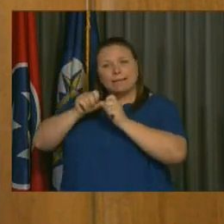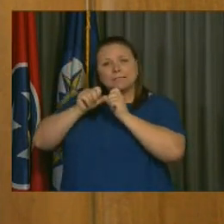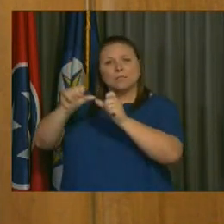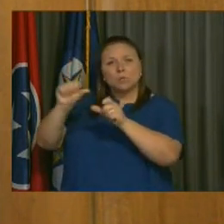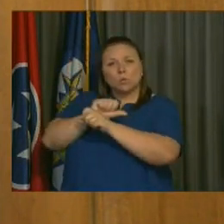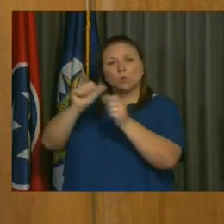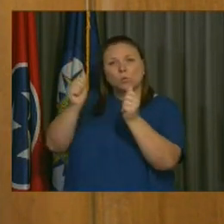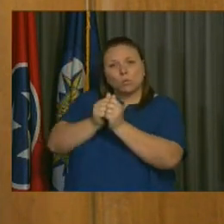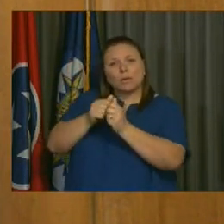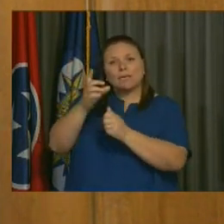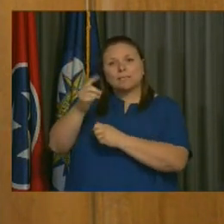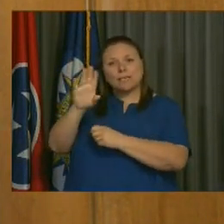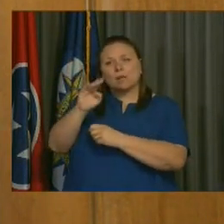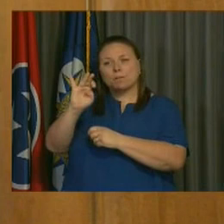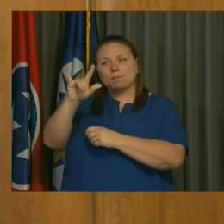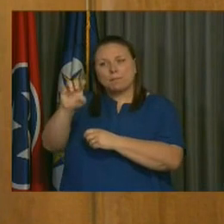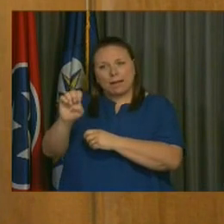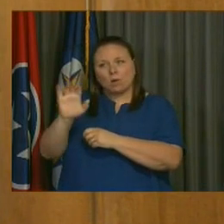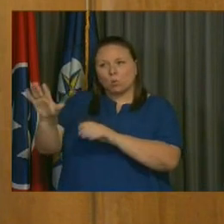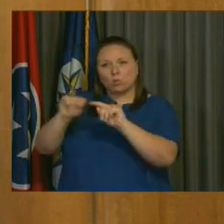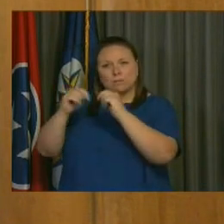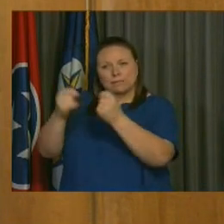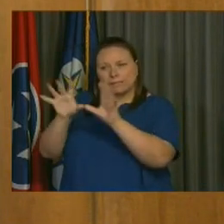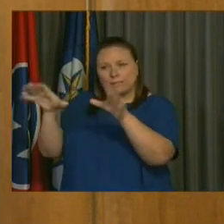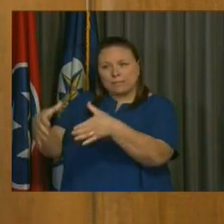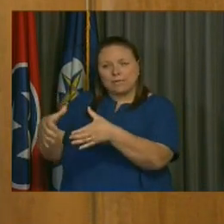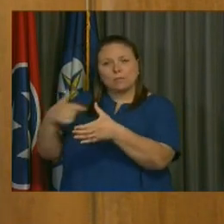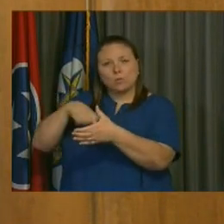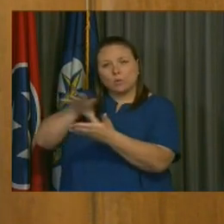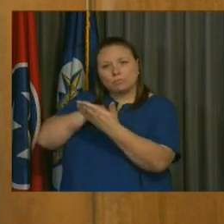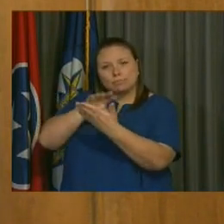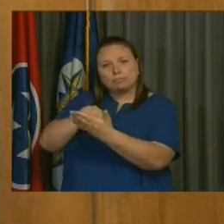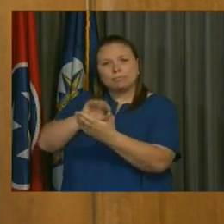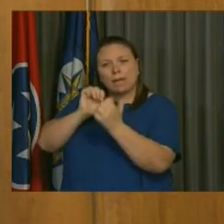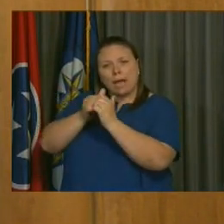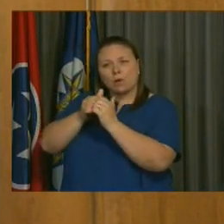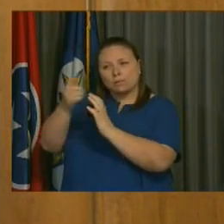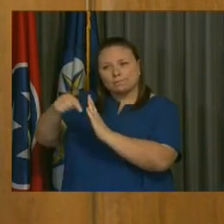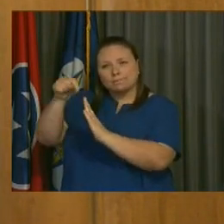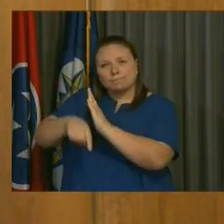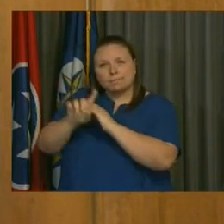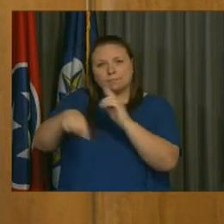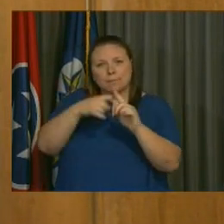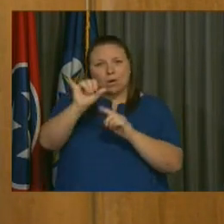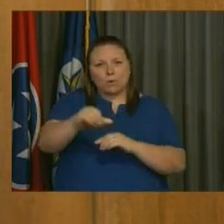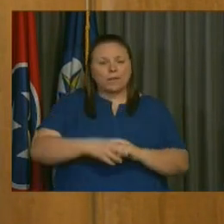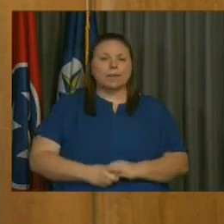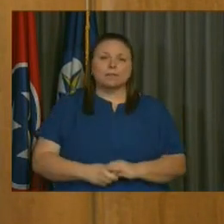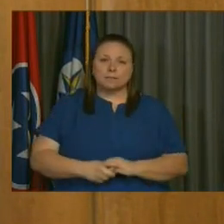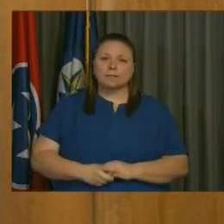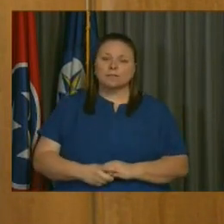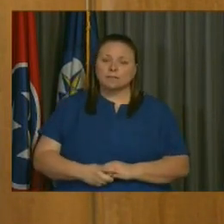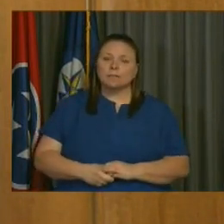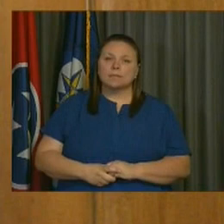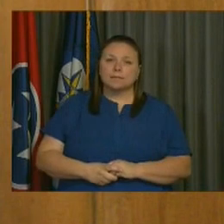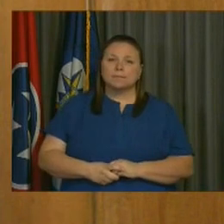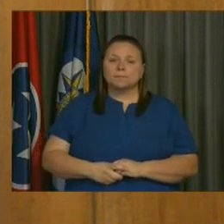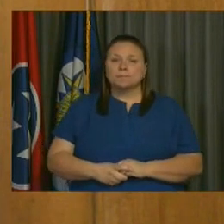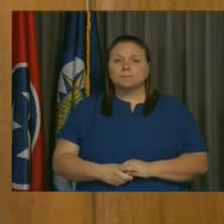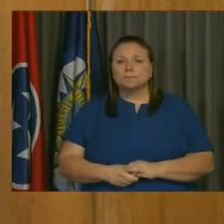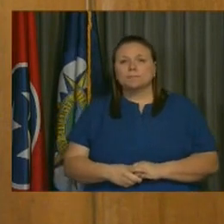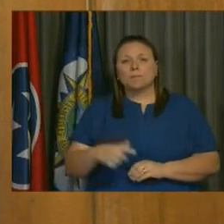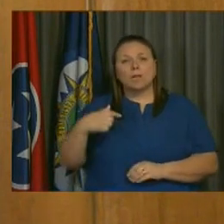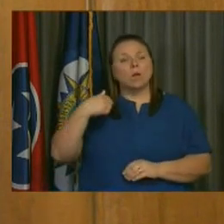with Dr. Battle and her team as we learn more about that. There are strong arguments for increasing the fund